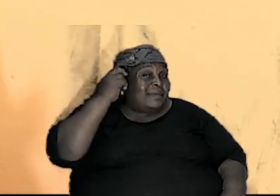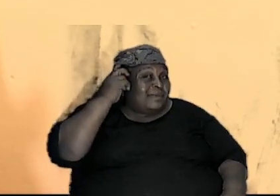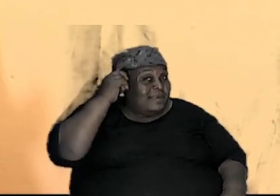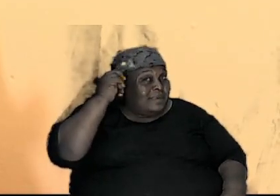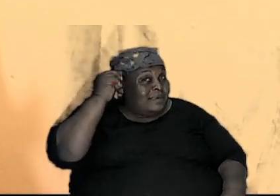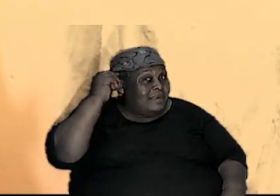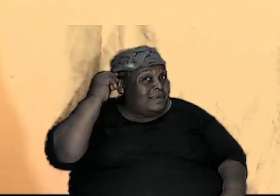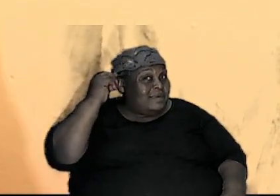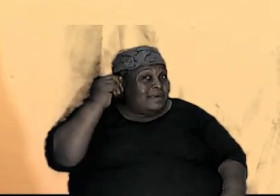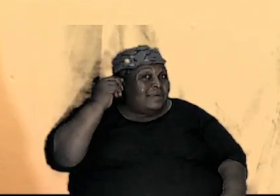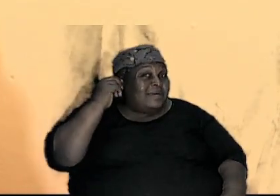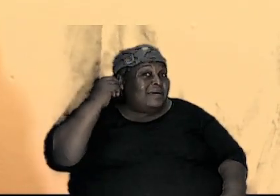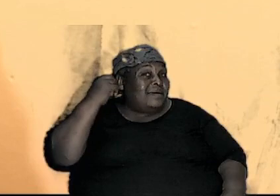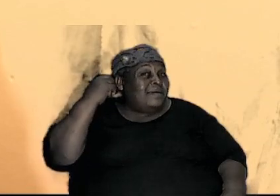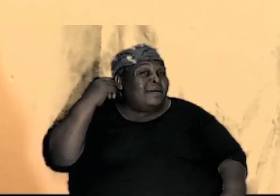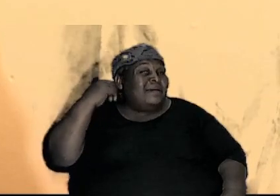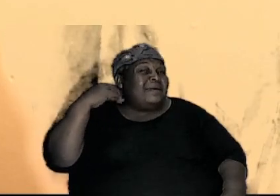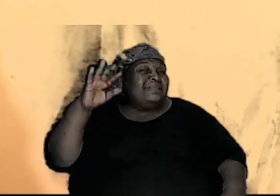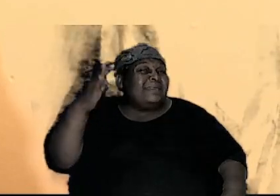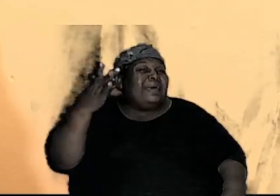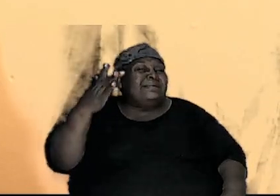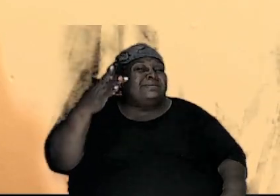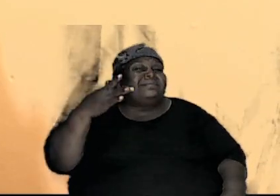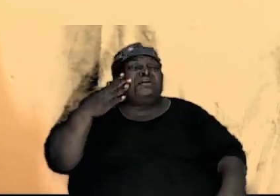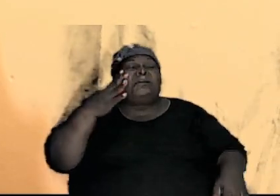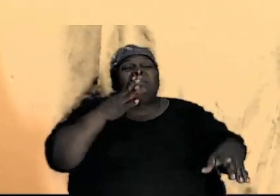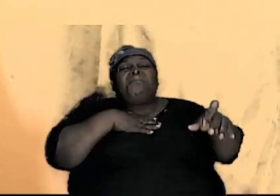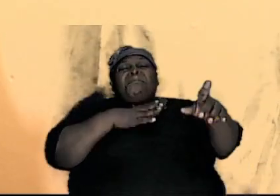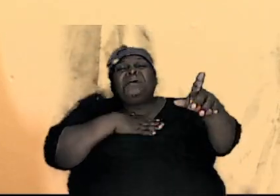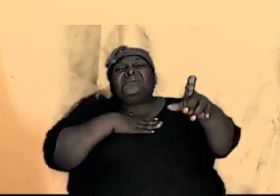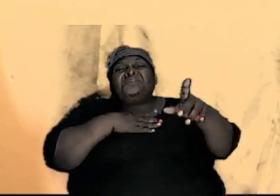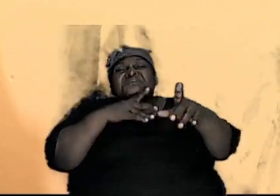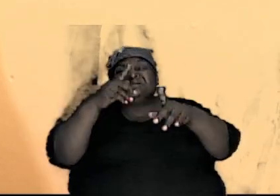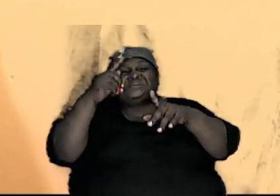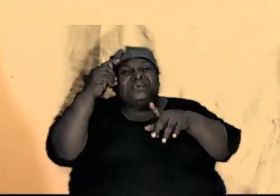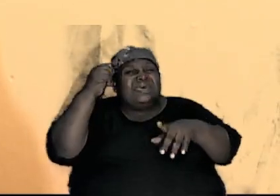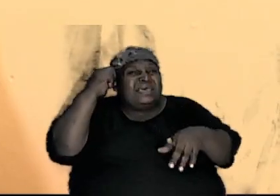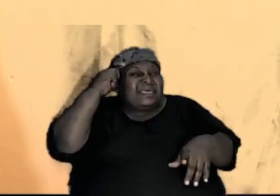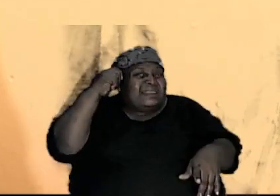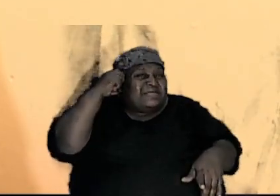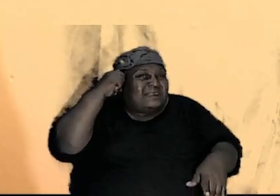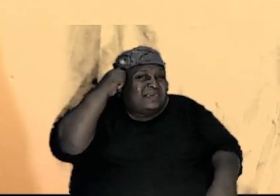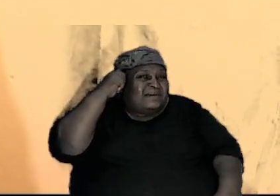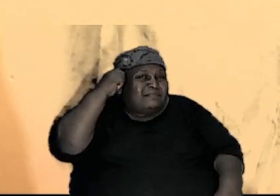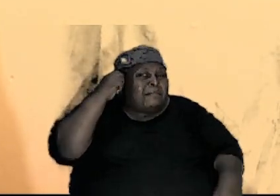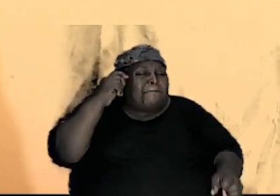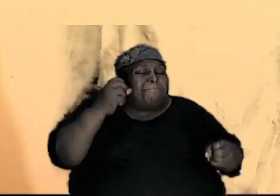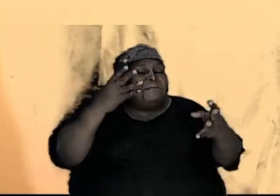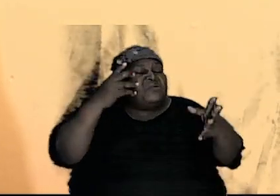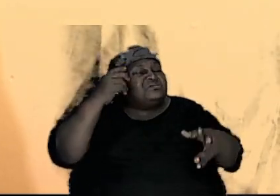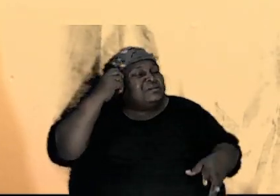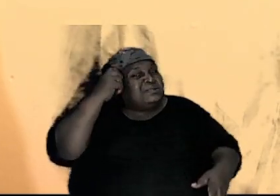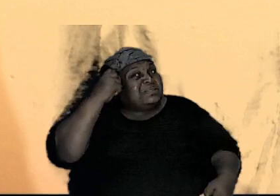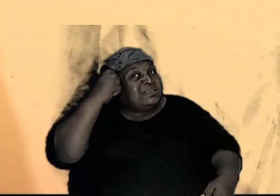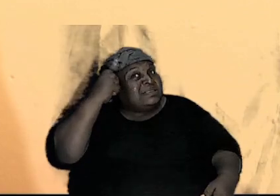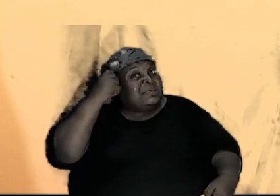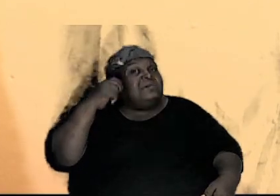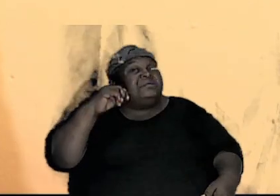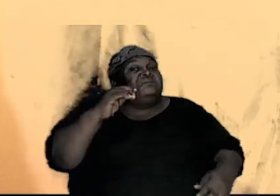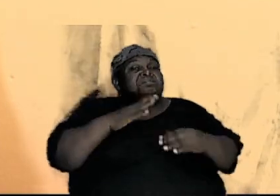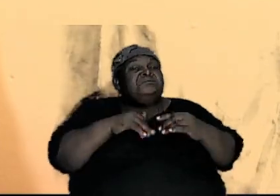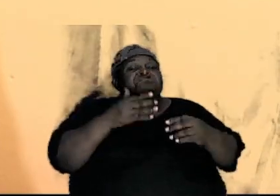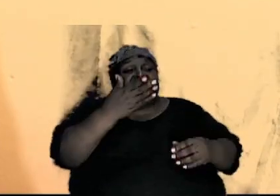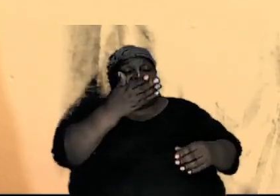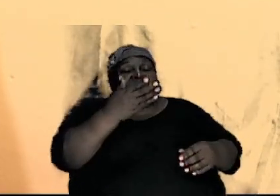light mine was thick or much thicker than his and